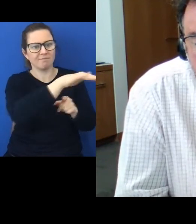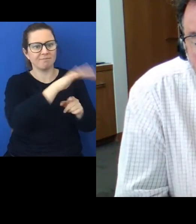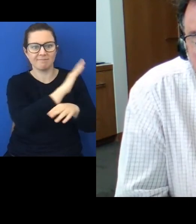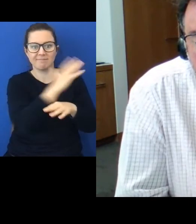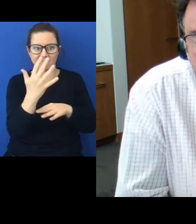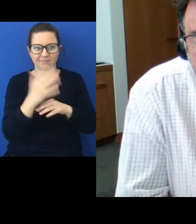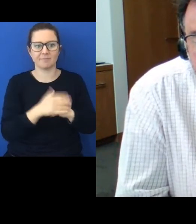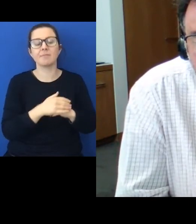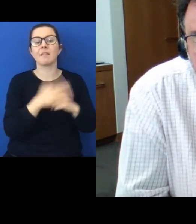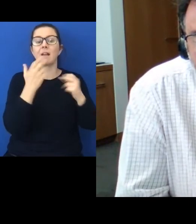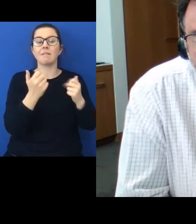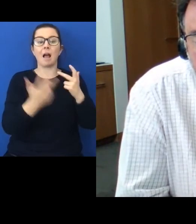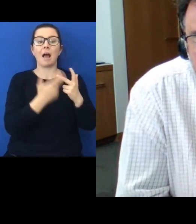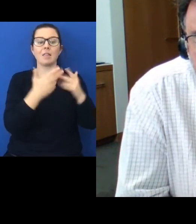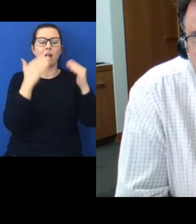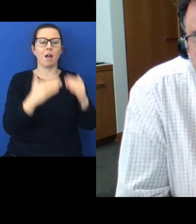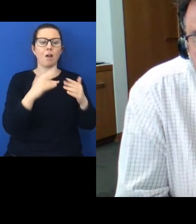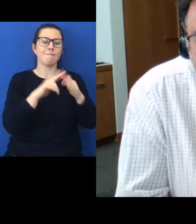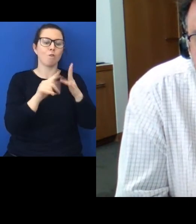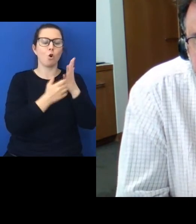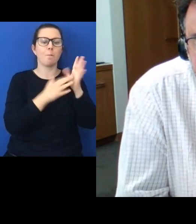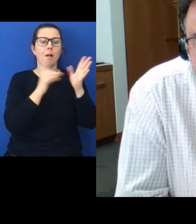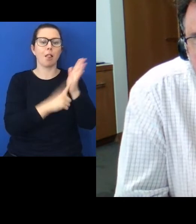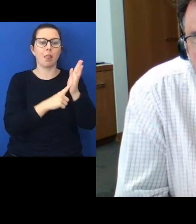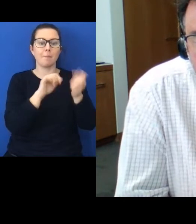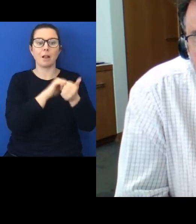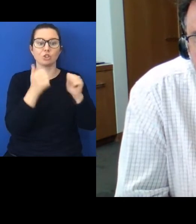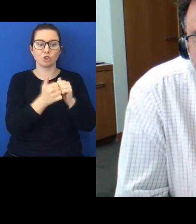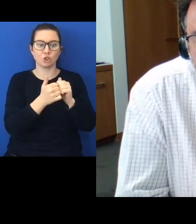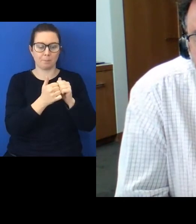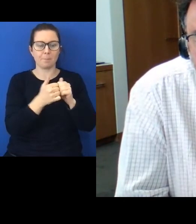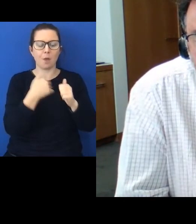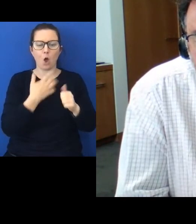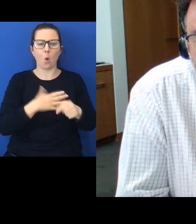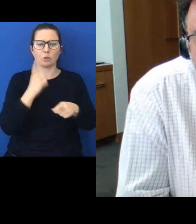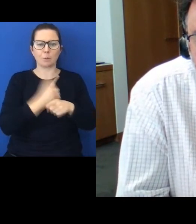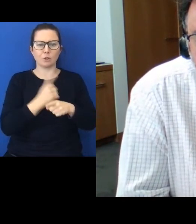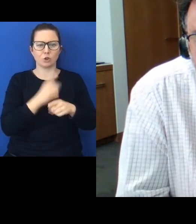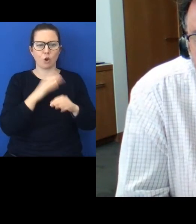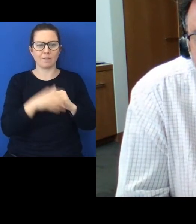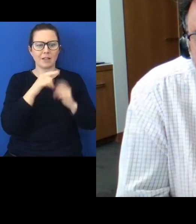there's one other formal partnership mechanism that I want to mention and that's section 7a